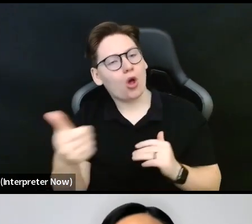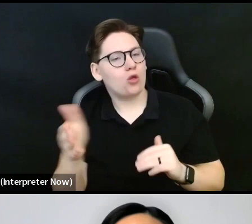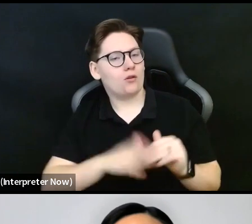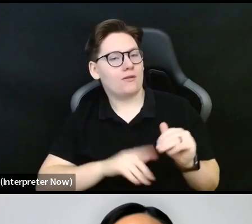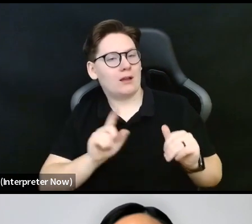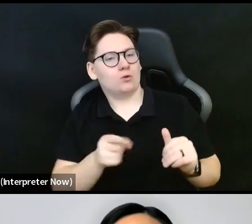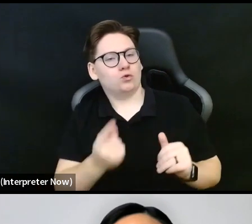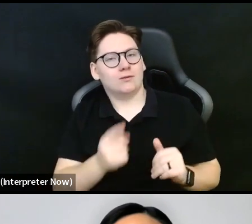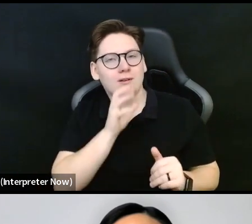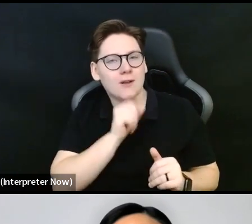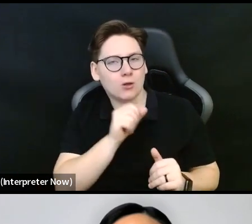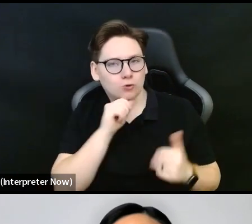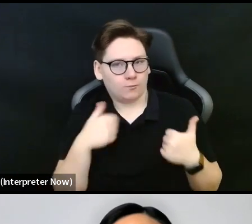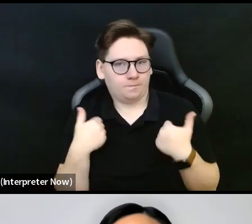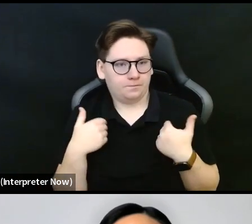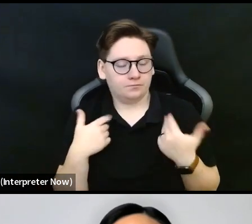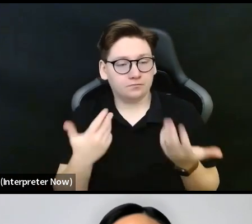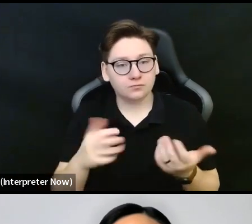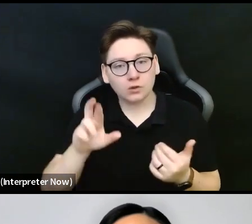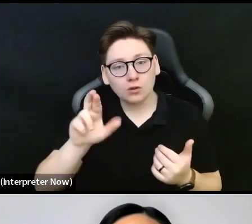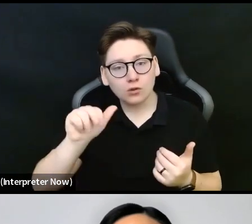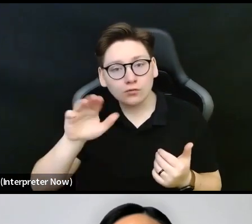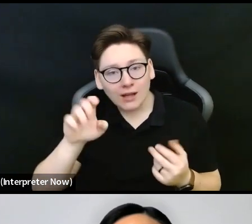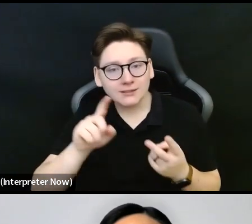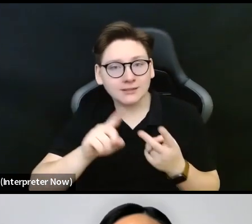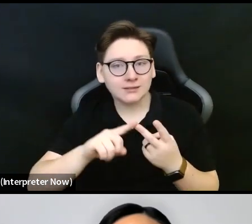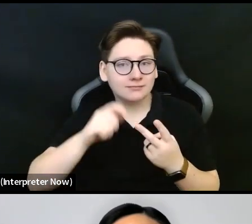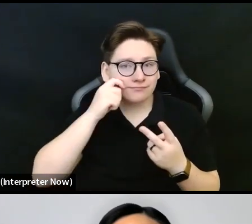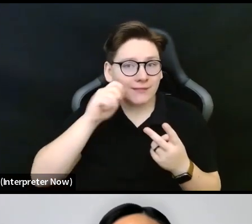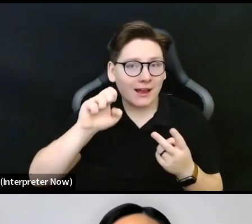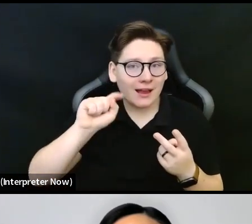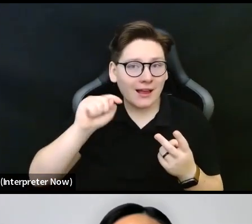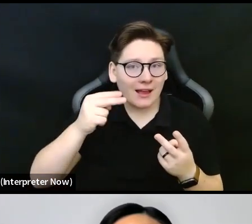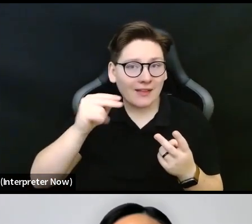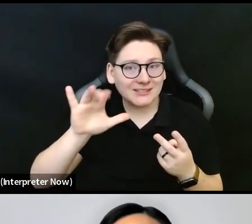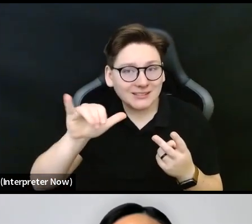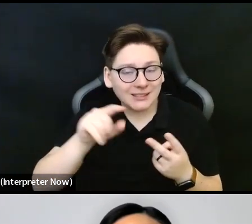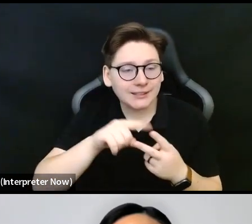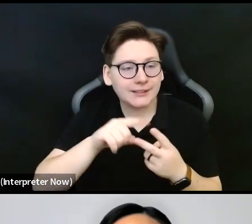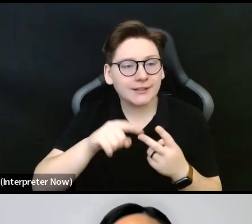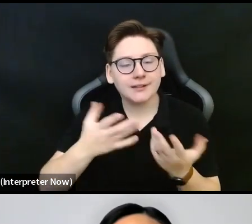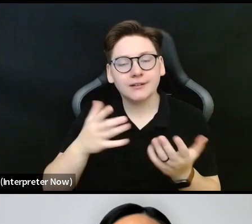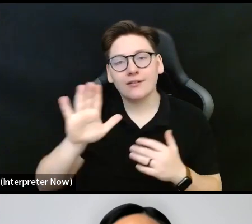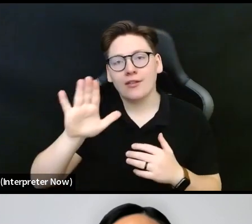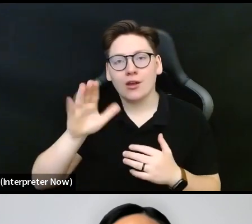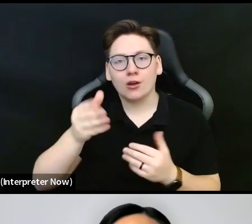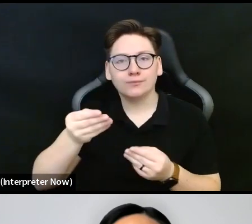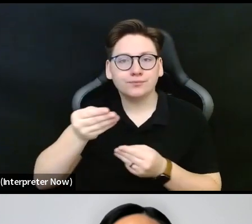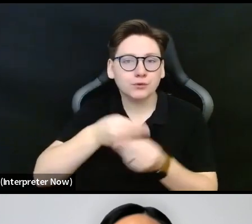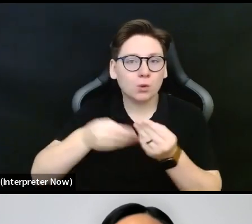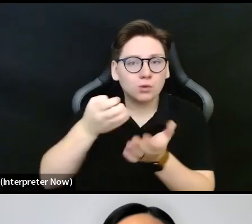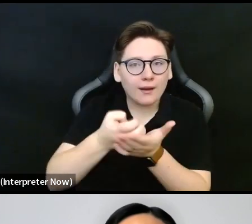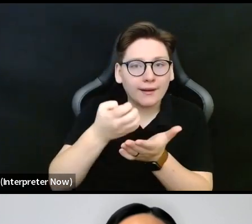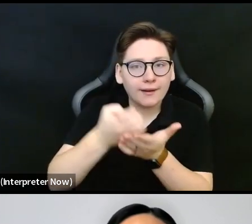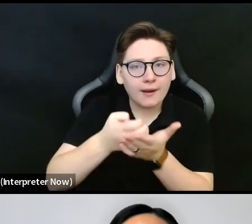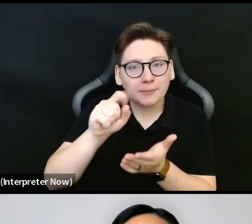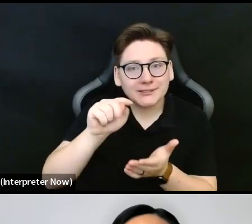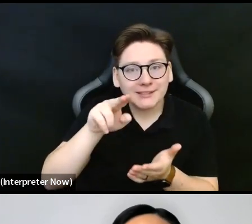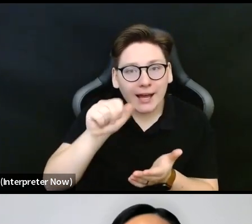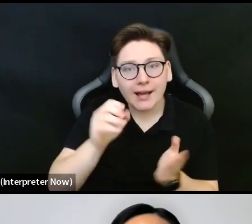that's through their race and ethnicity, their socioeconomic status, geographic